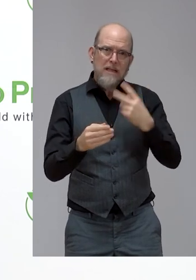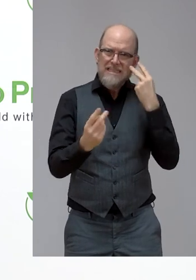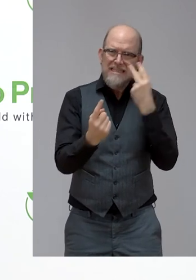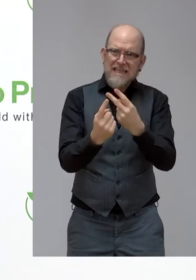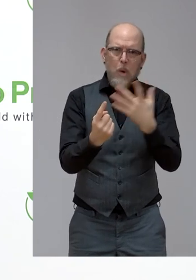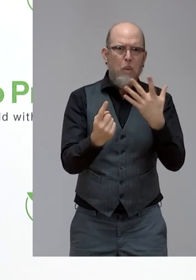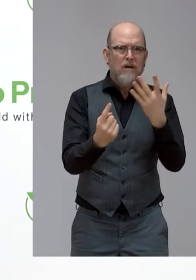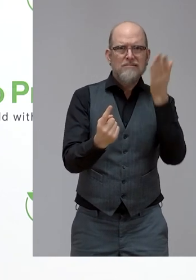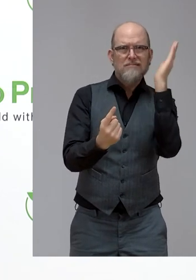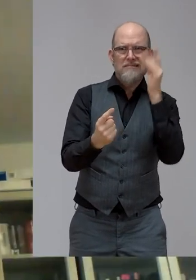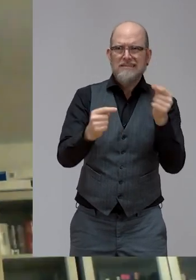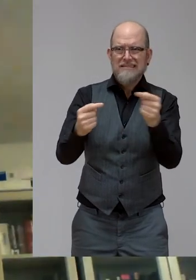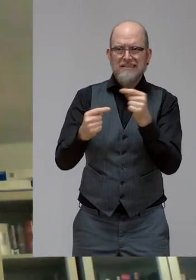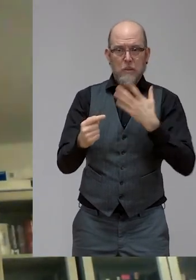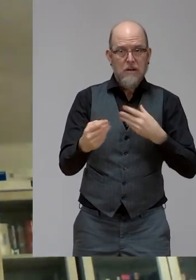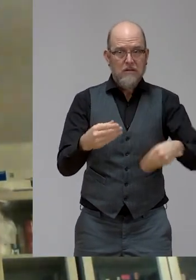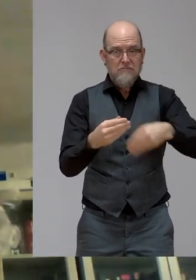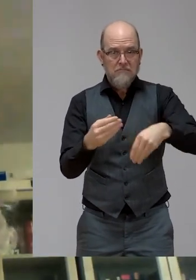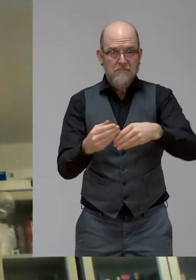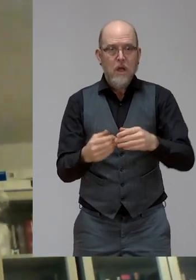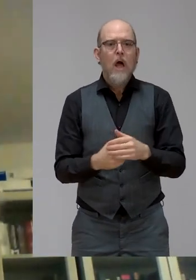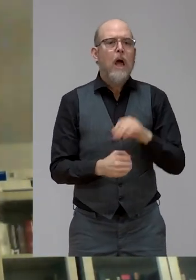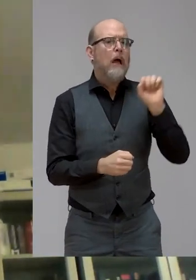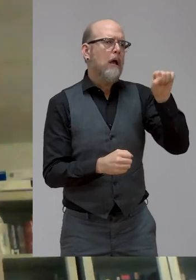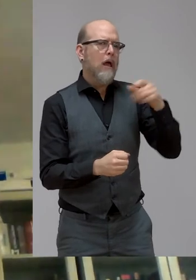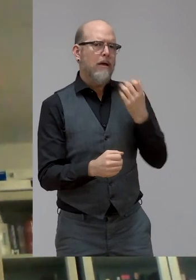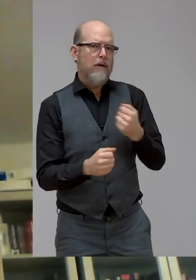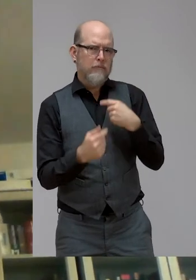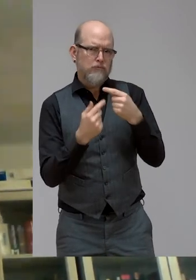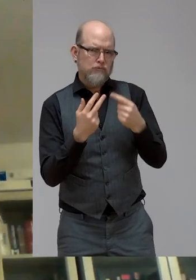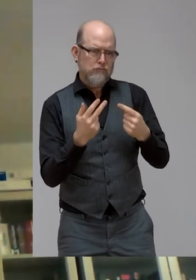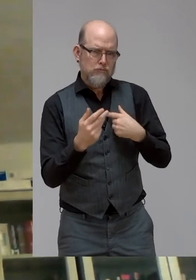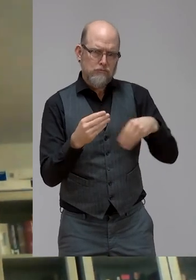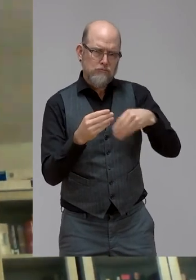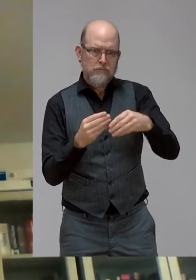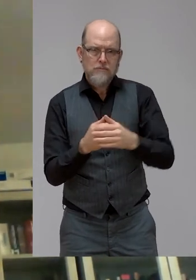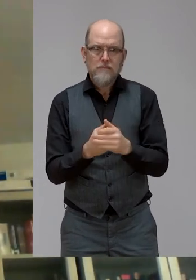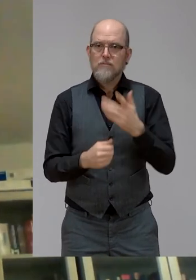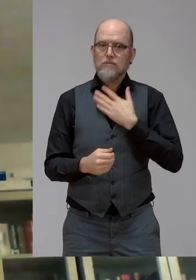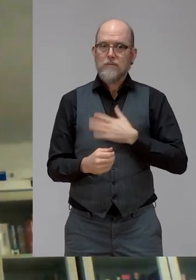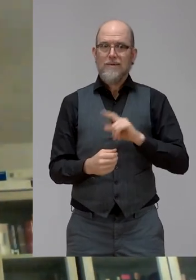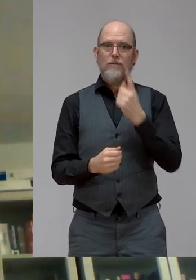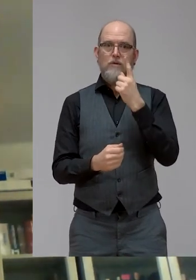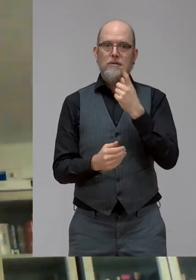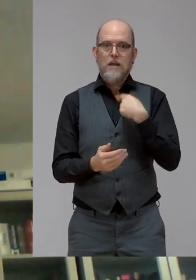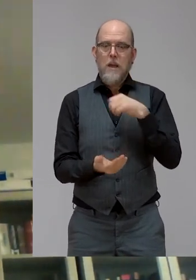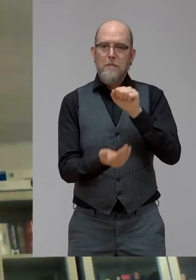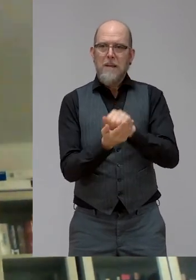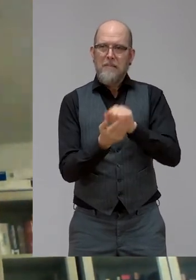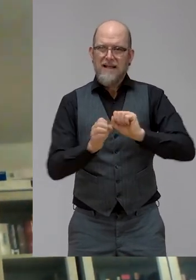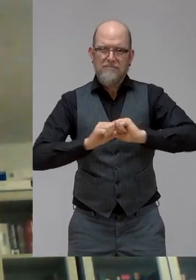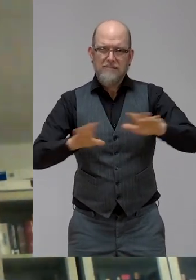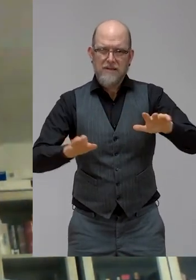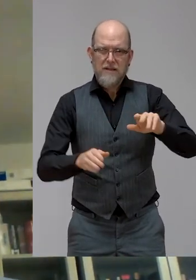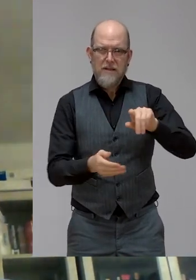said? Well, yes, a few things. First, just to mention that the publication, we are launching it today. So, mean, we really were